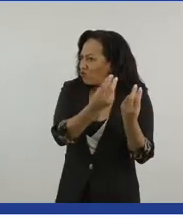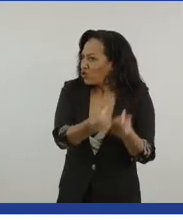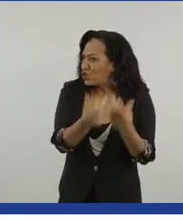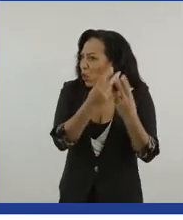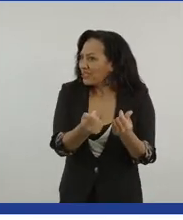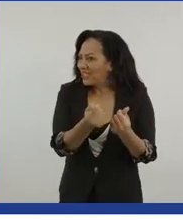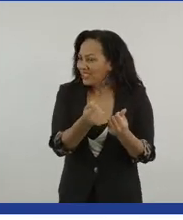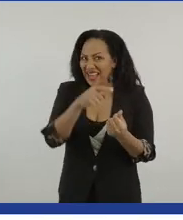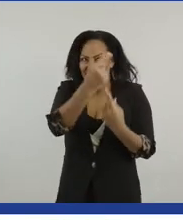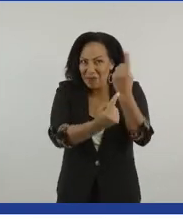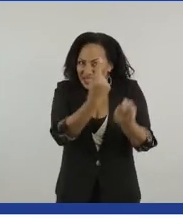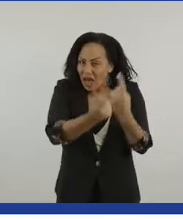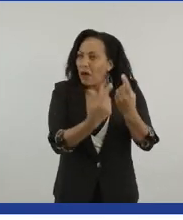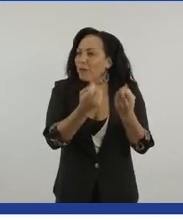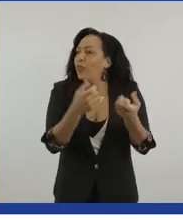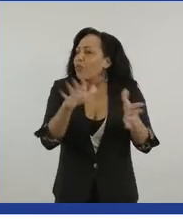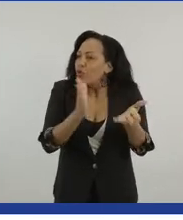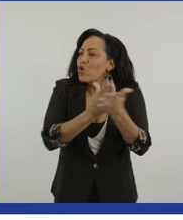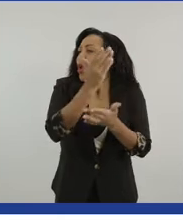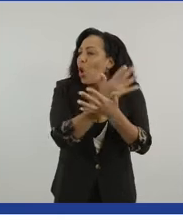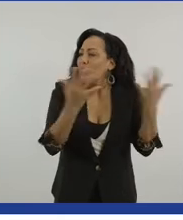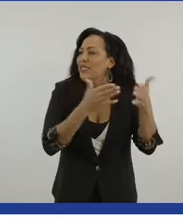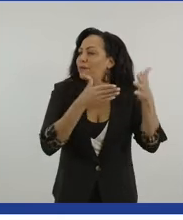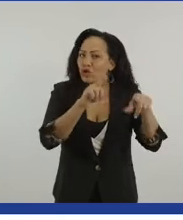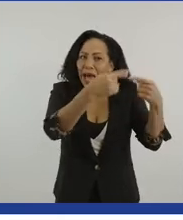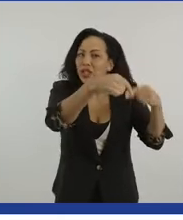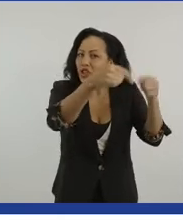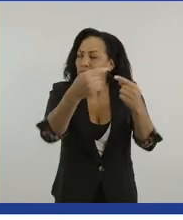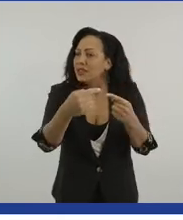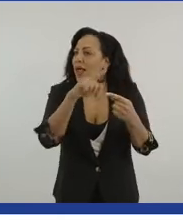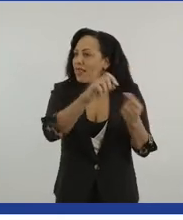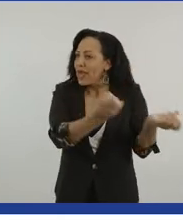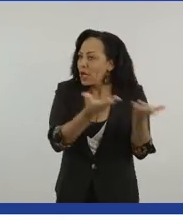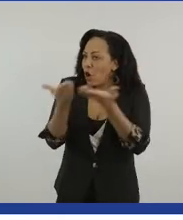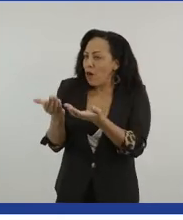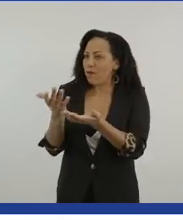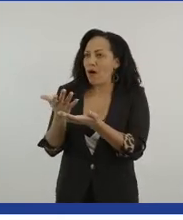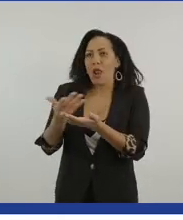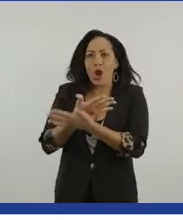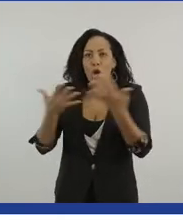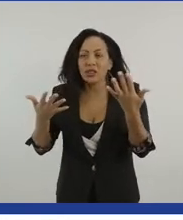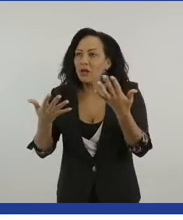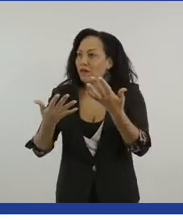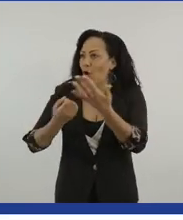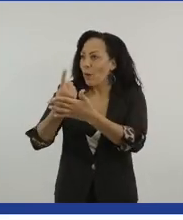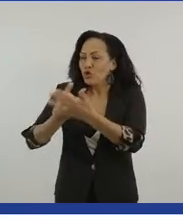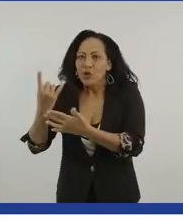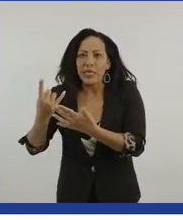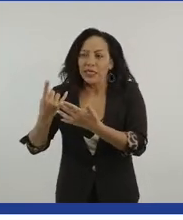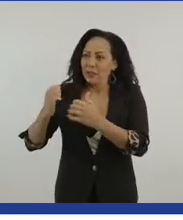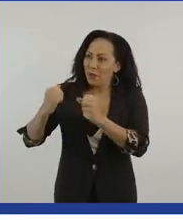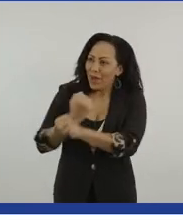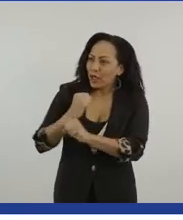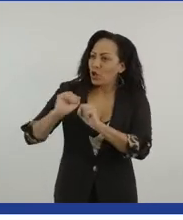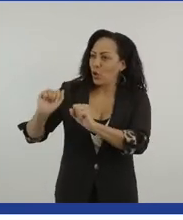we've had to overcome within our lives, we can offer business, brands and industry with a massive opportunity to enrich their